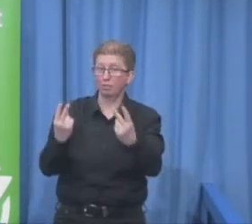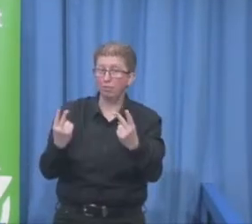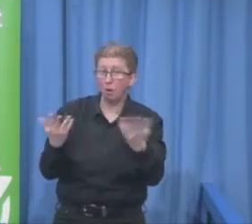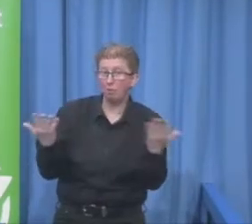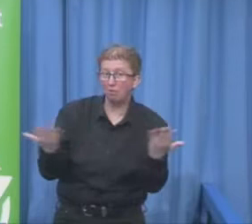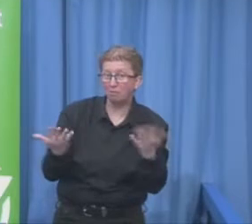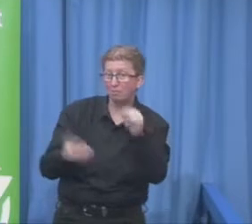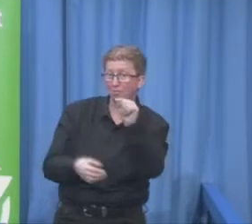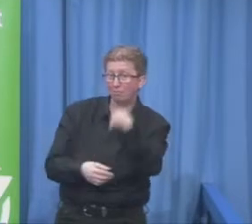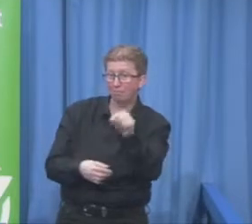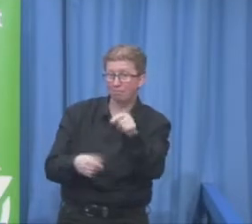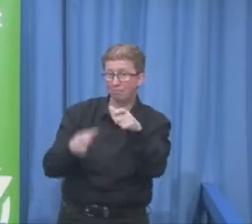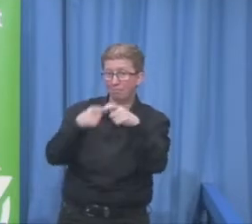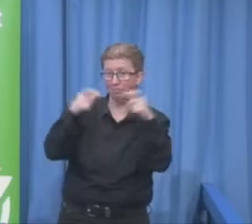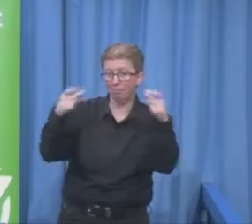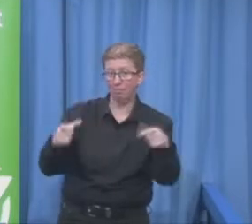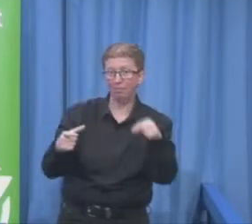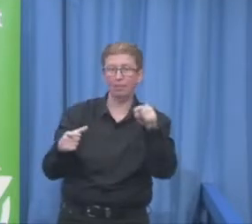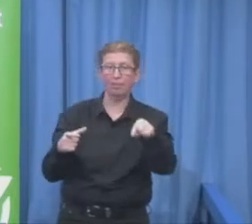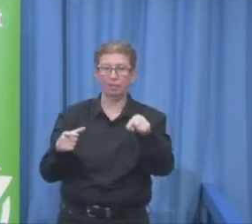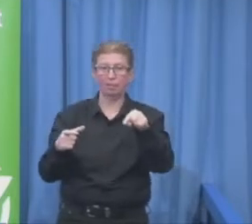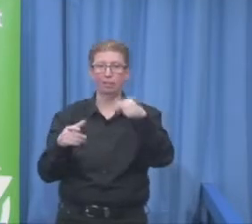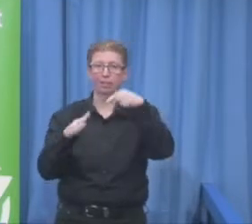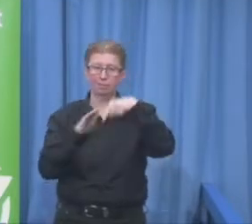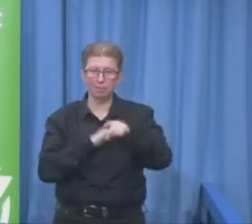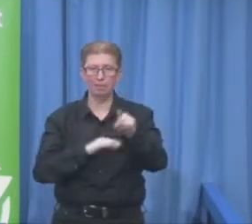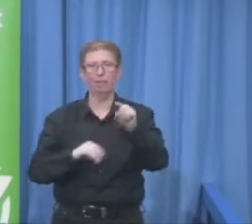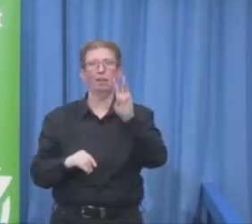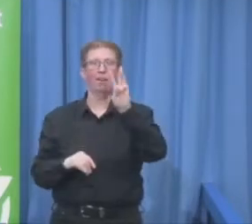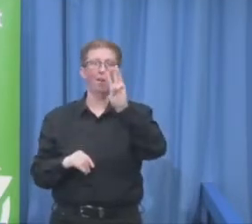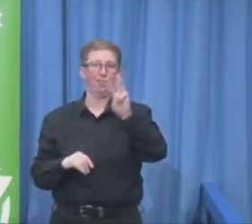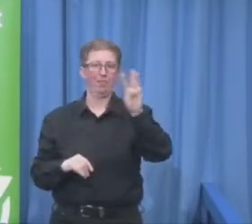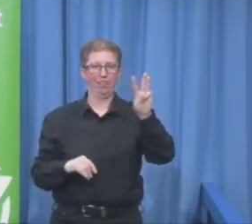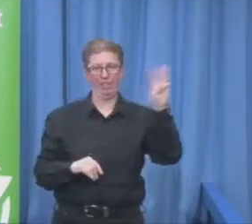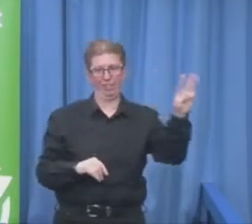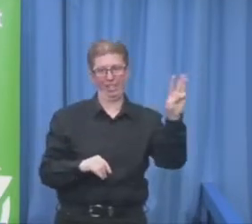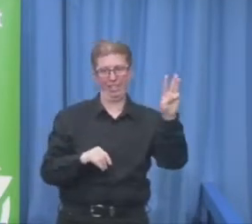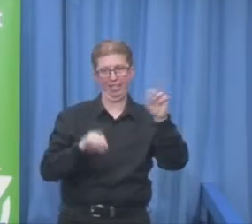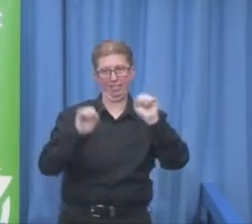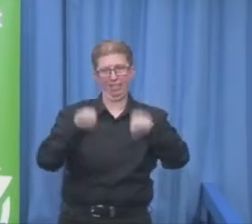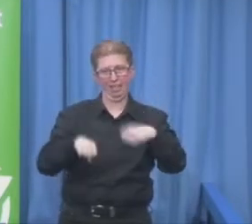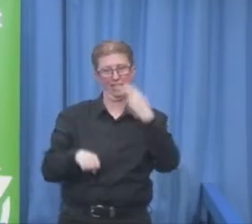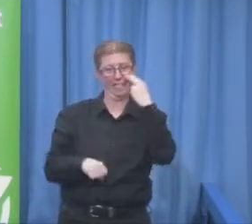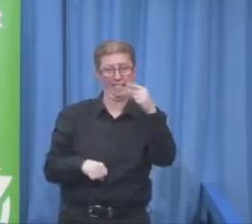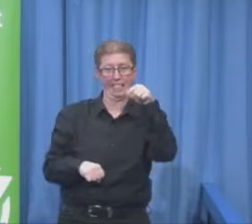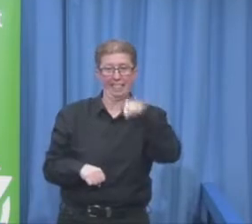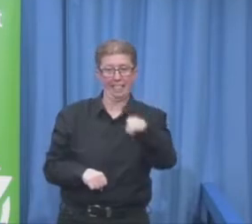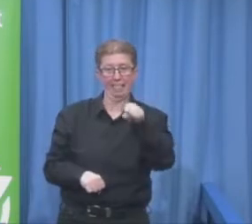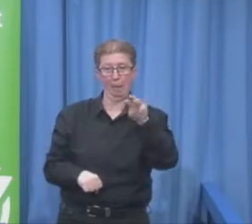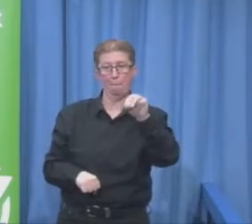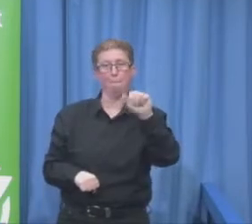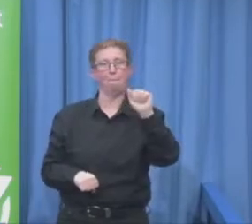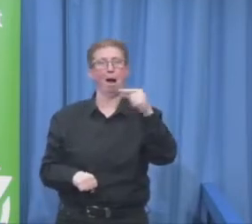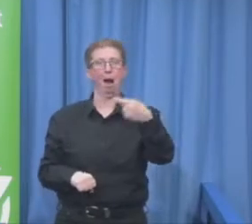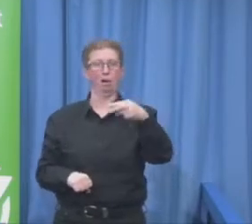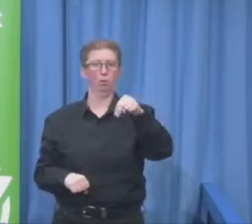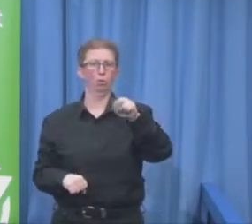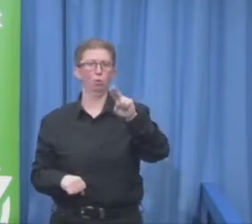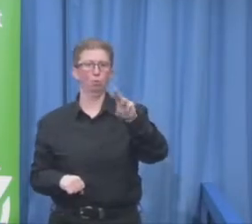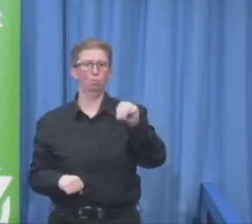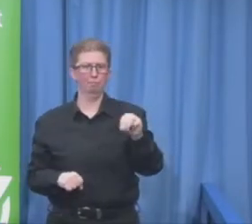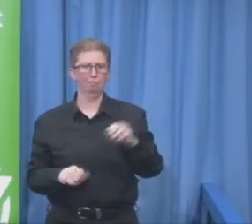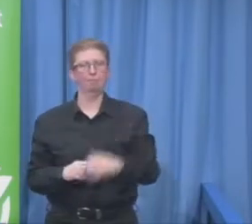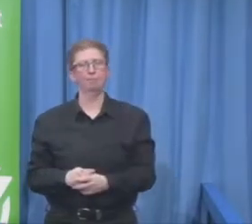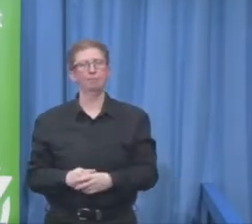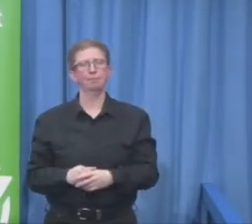but really, if you have any ideas about if you would like to be part, we want to have the subject matter, if you have ideas about companies that would like to do,